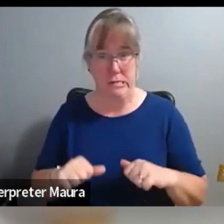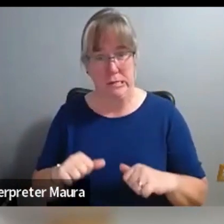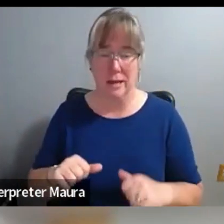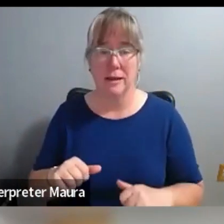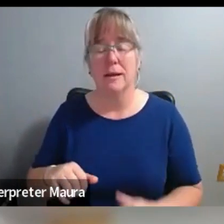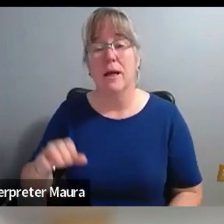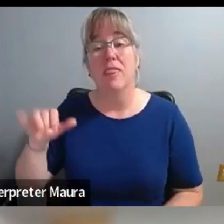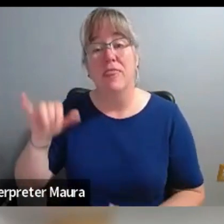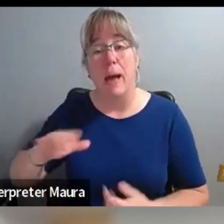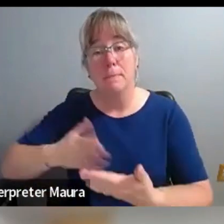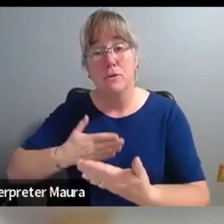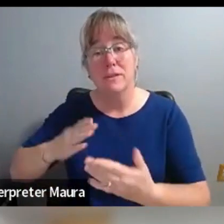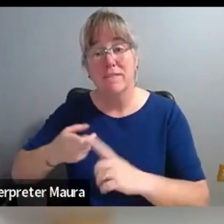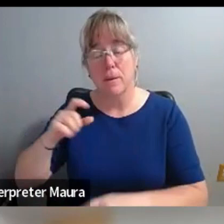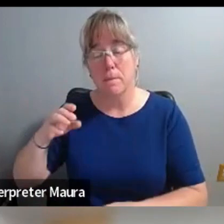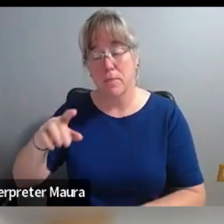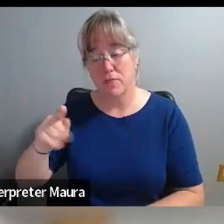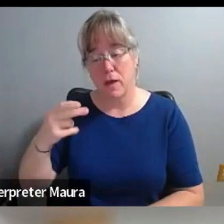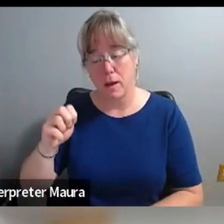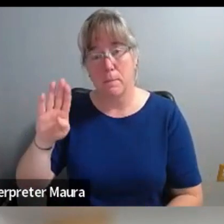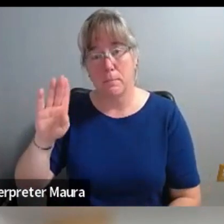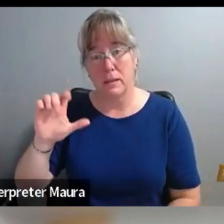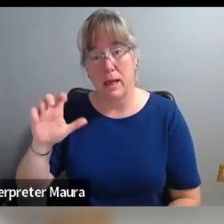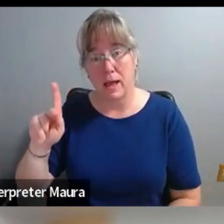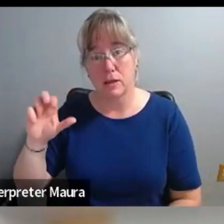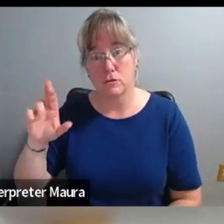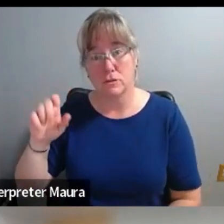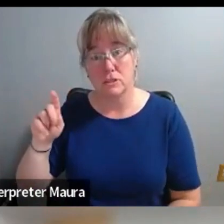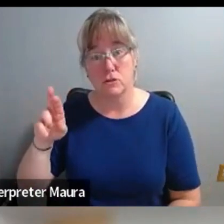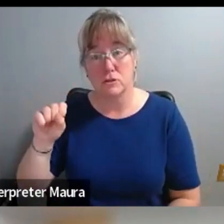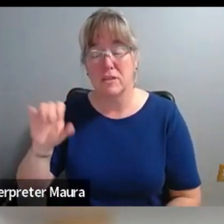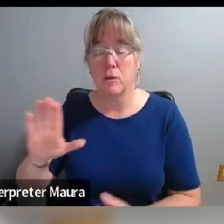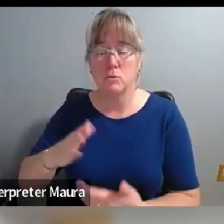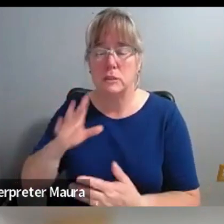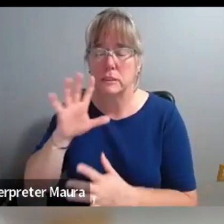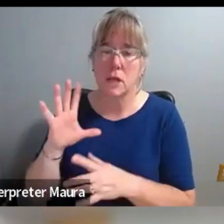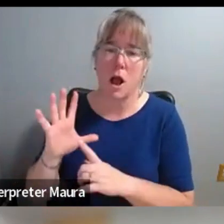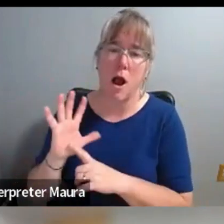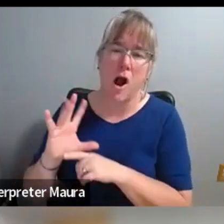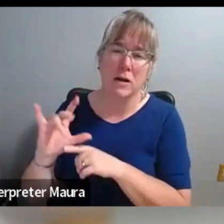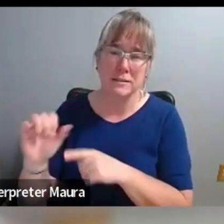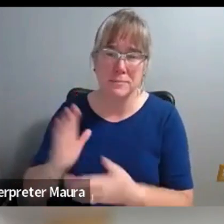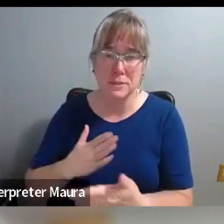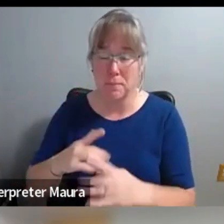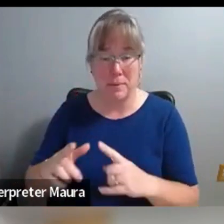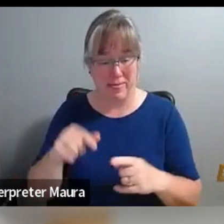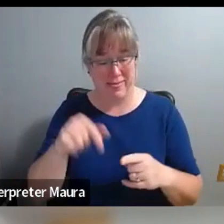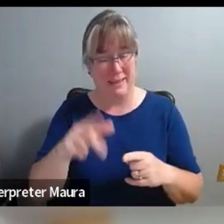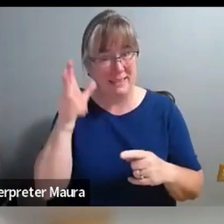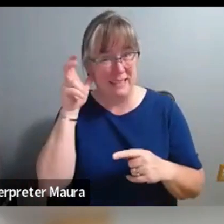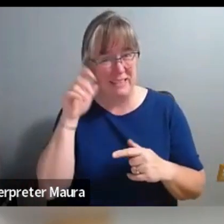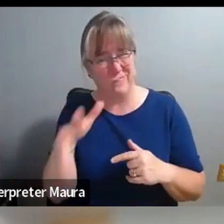so amazing, and it didn't really come through. And some of the environmental and ambient sounds that are mixed in with that